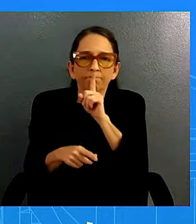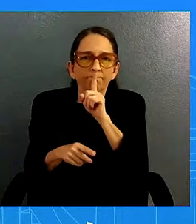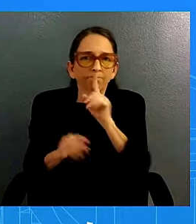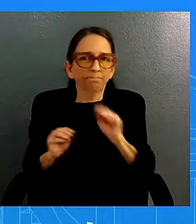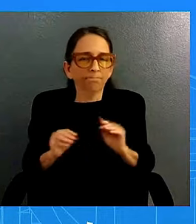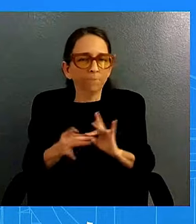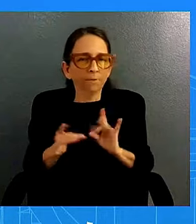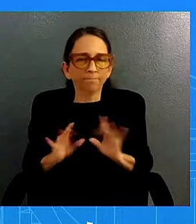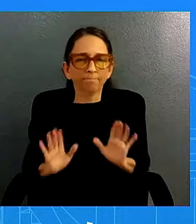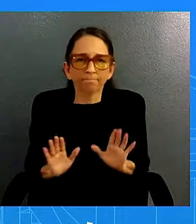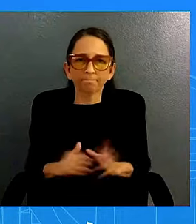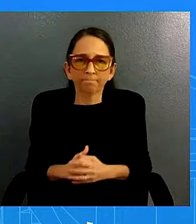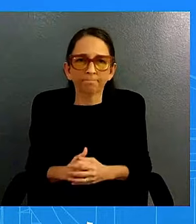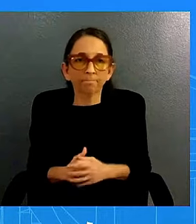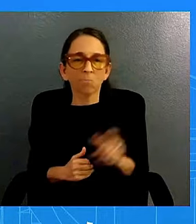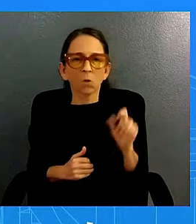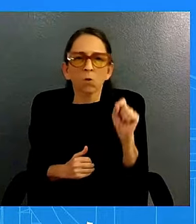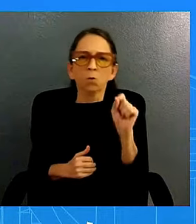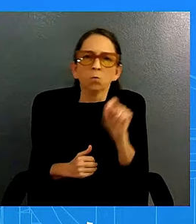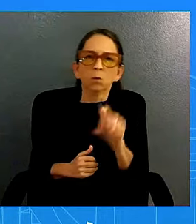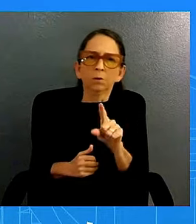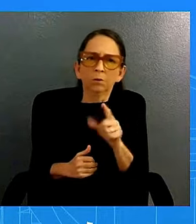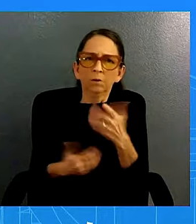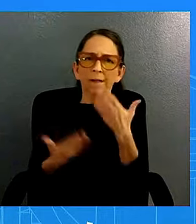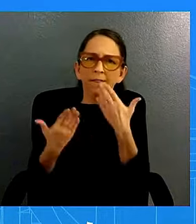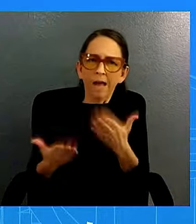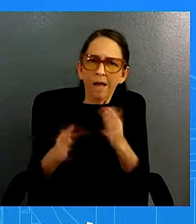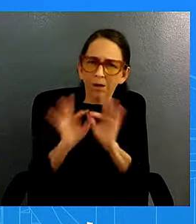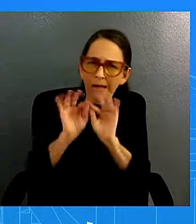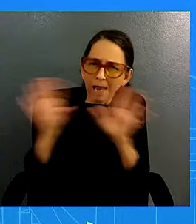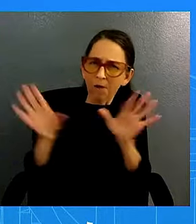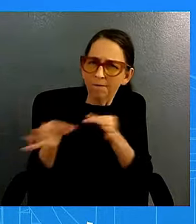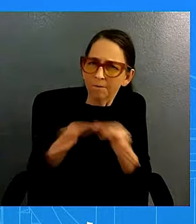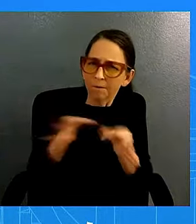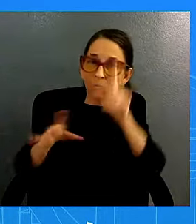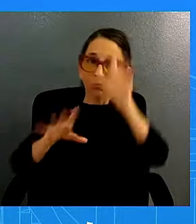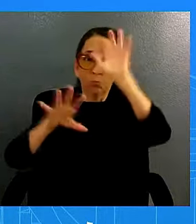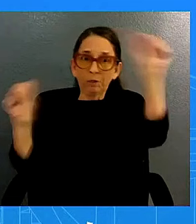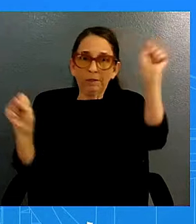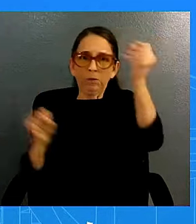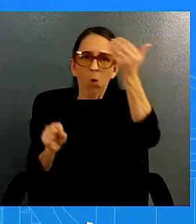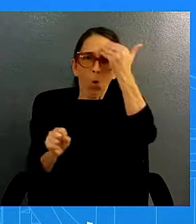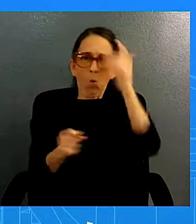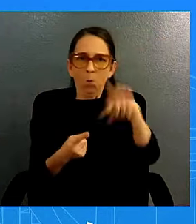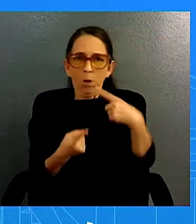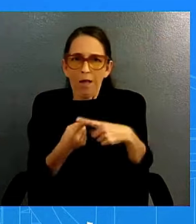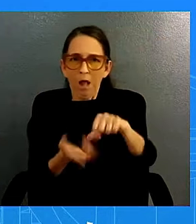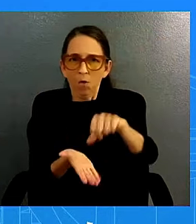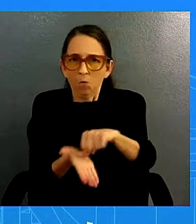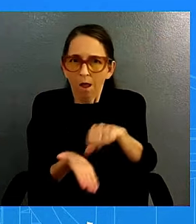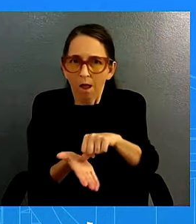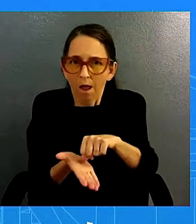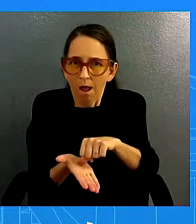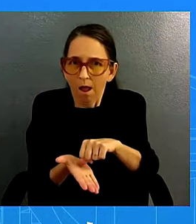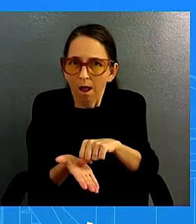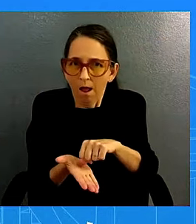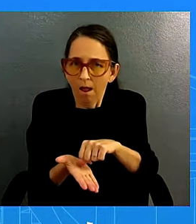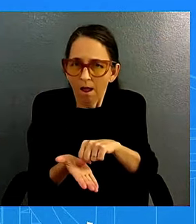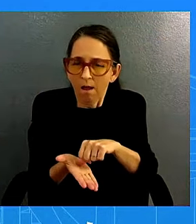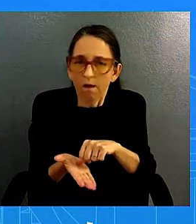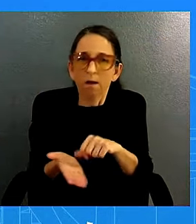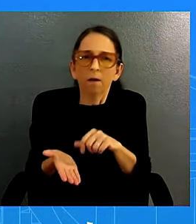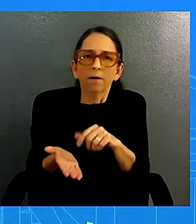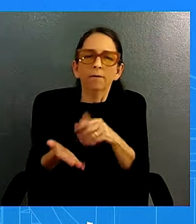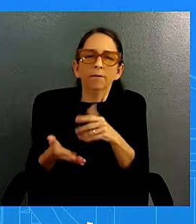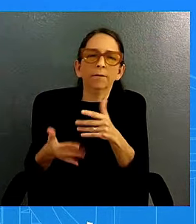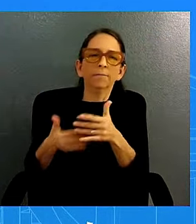of this iranian influence campaign um or attempts to reach people associated with the campaign now what is now the harris walls campaign says